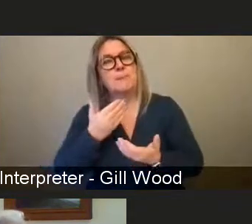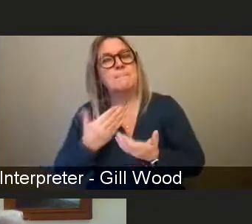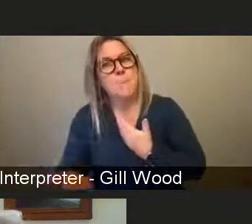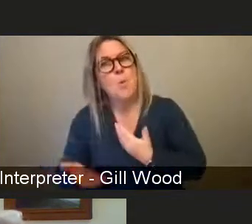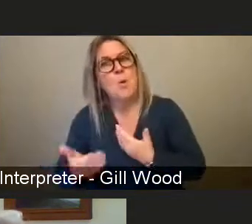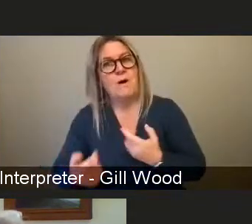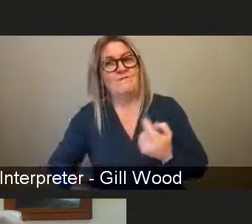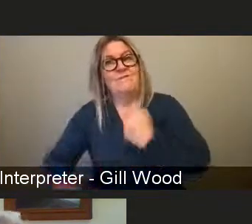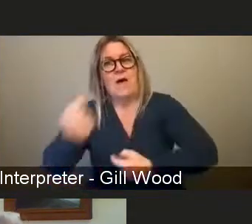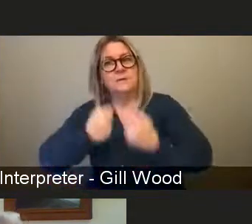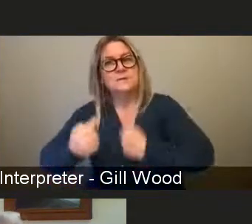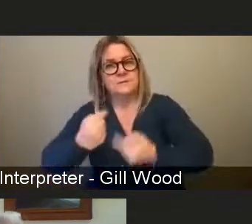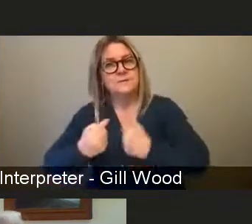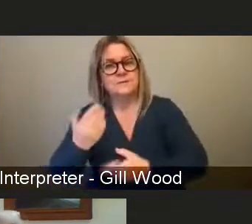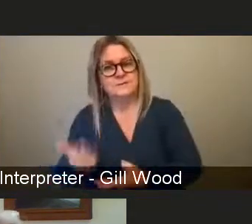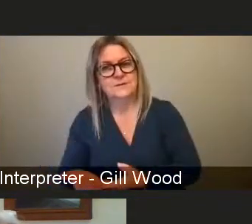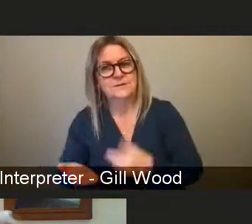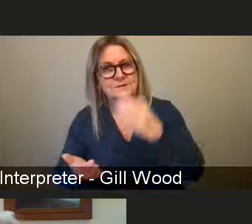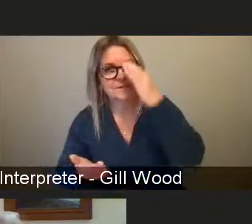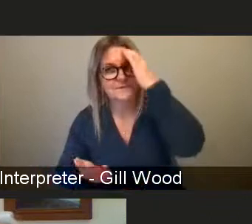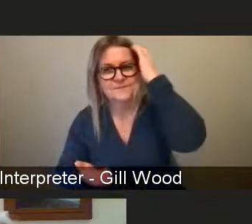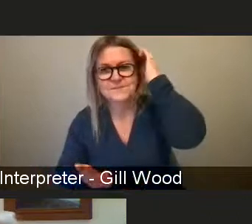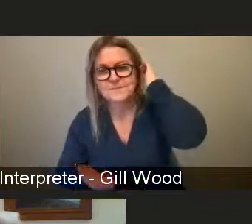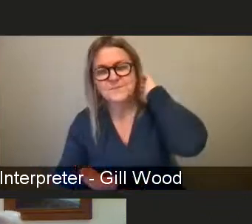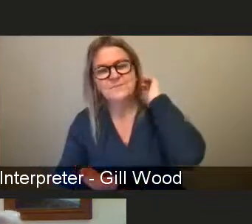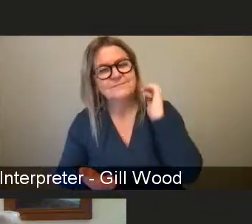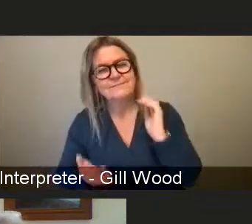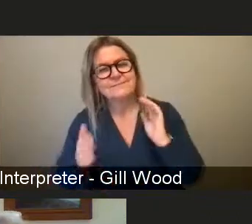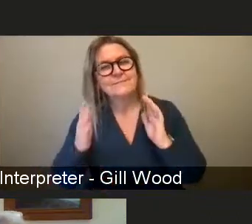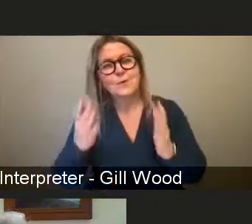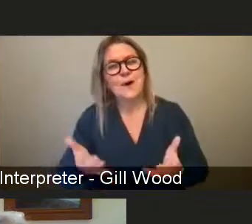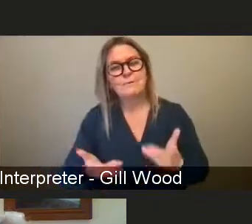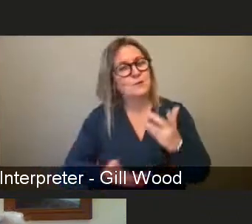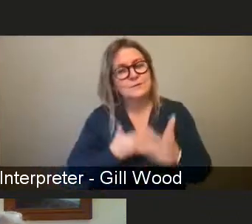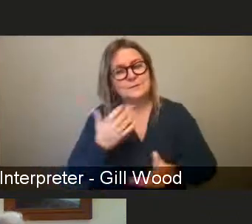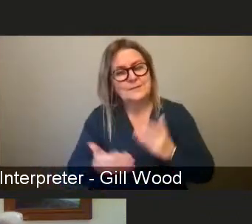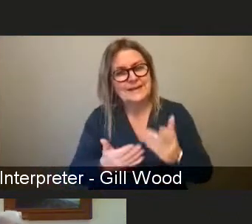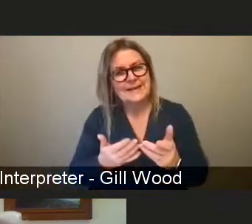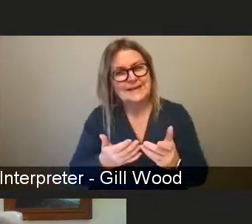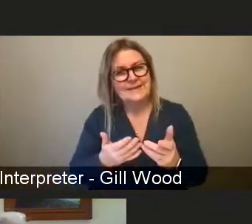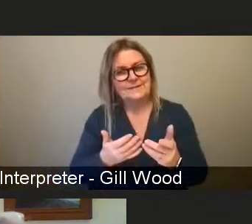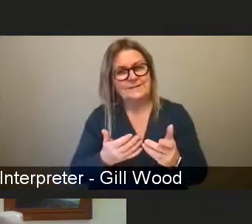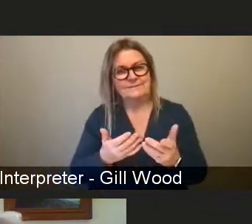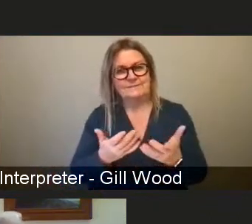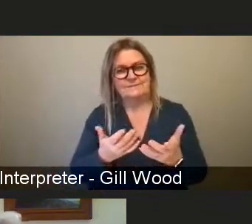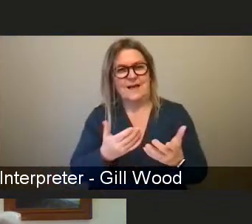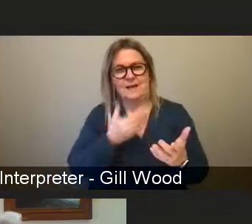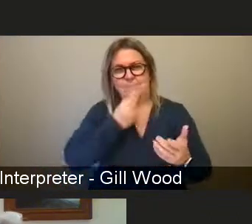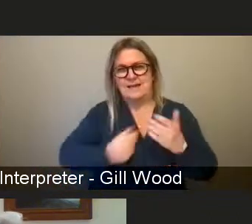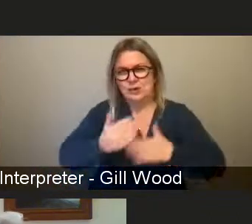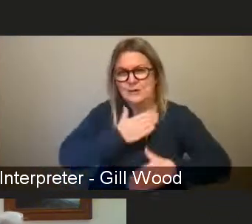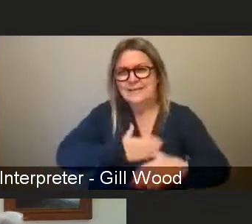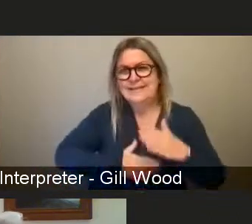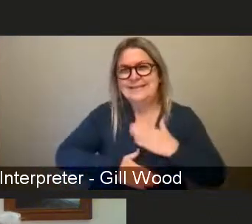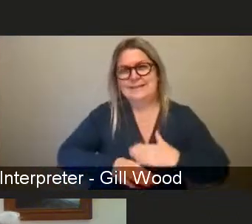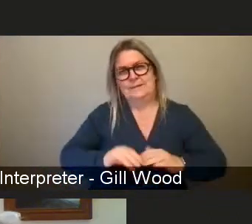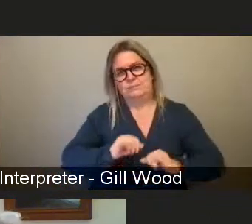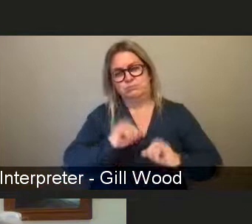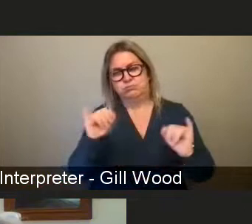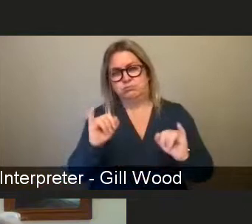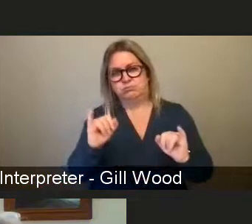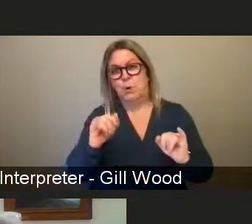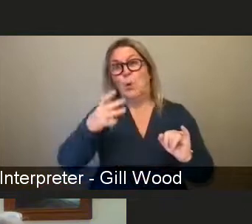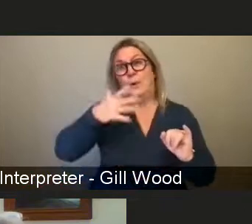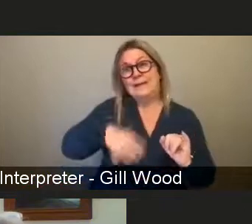toxic masculinity. What we have to do is have a plan for how are we going to transform people's understandings about gender